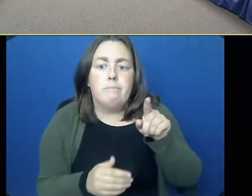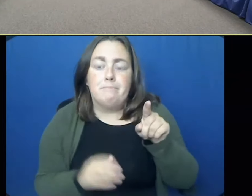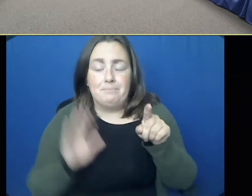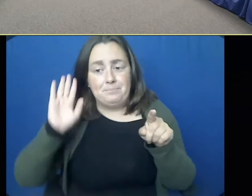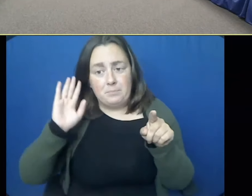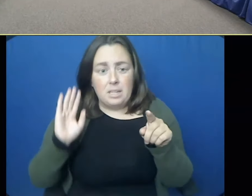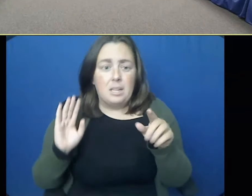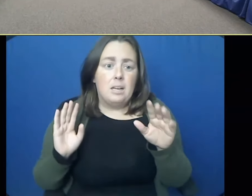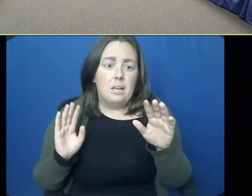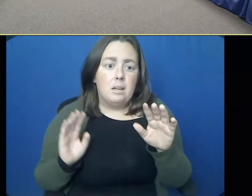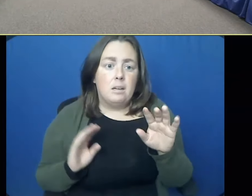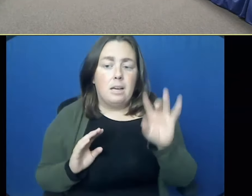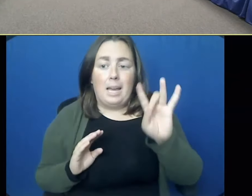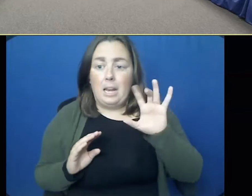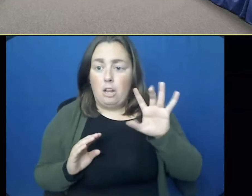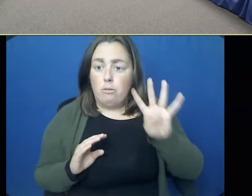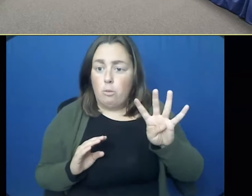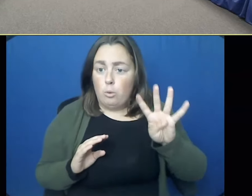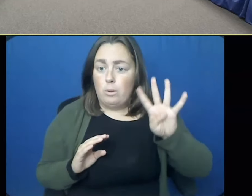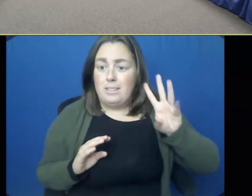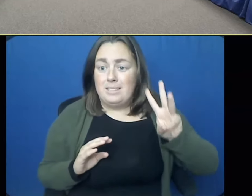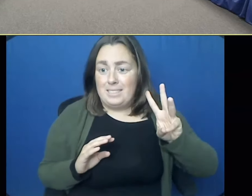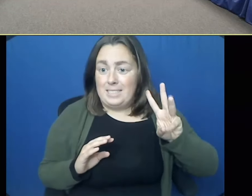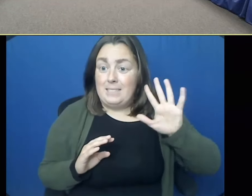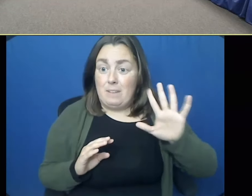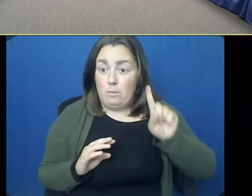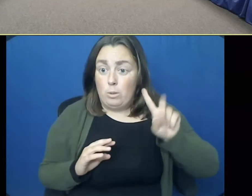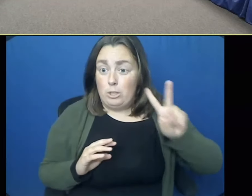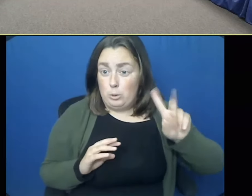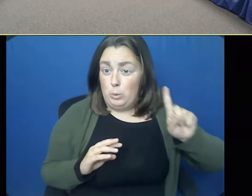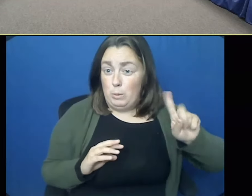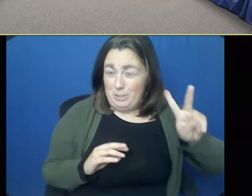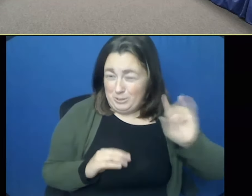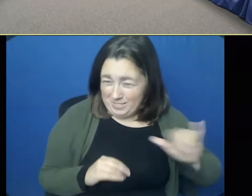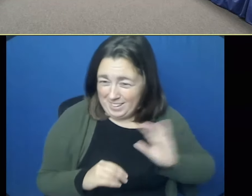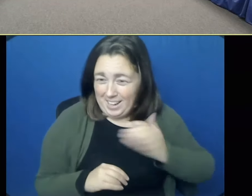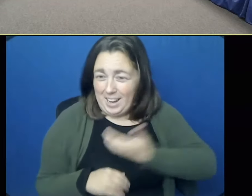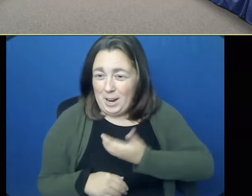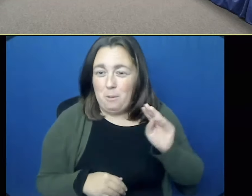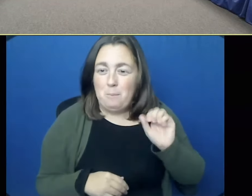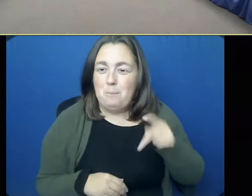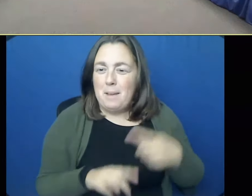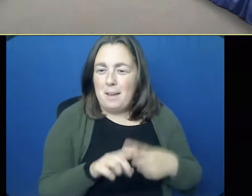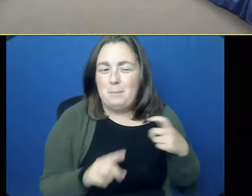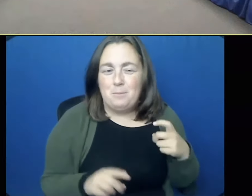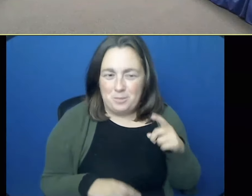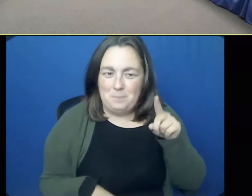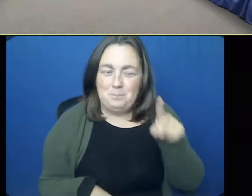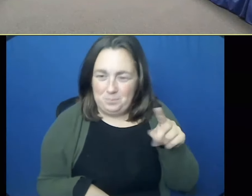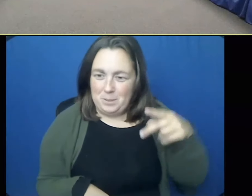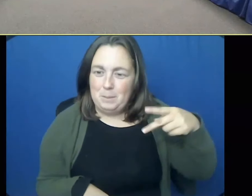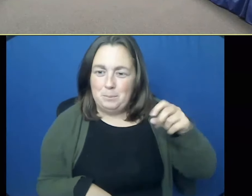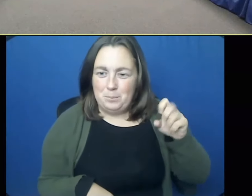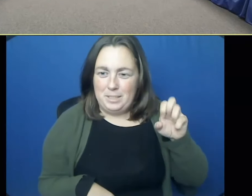-465-1212. Thank you, Peter. Yeah. The, the contact, um,